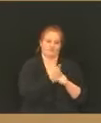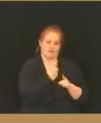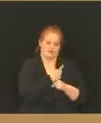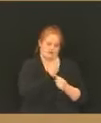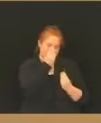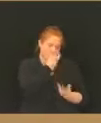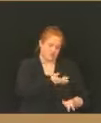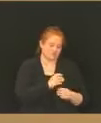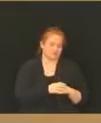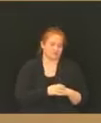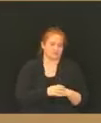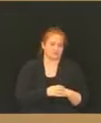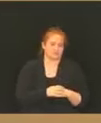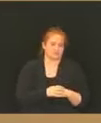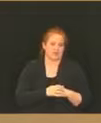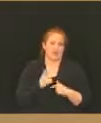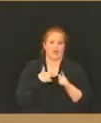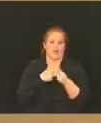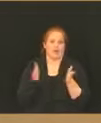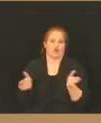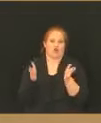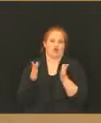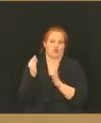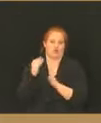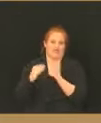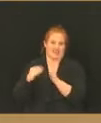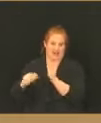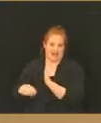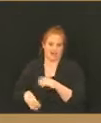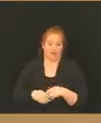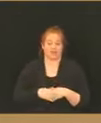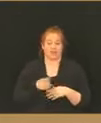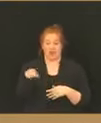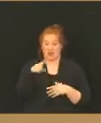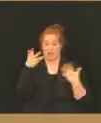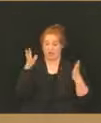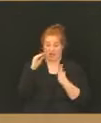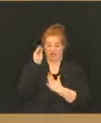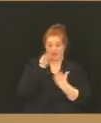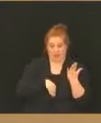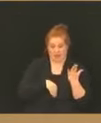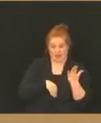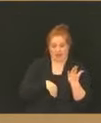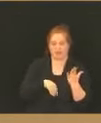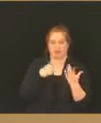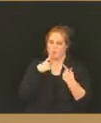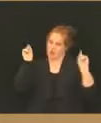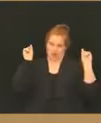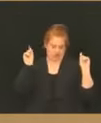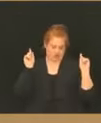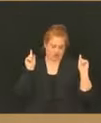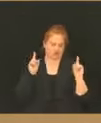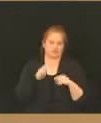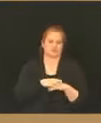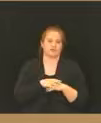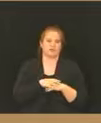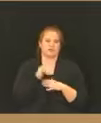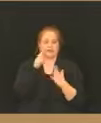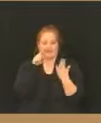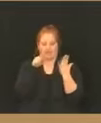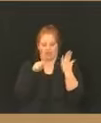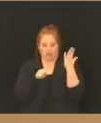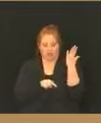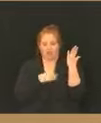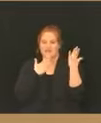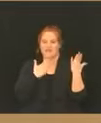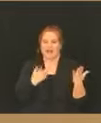visit the survey as possible. And if you did fill out a survey and you're wondering whether or not it works, it worked when you did it. If you got to the end of the survey and